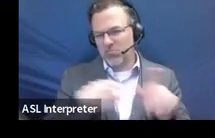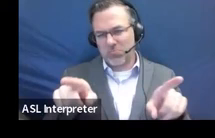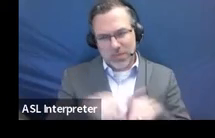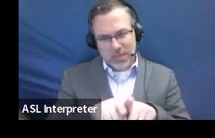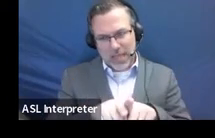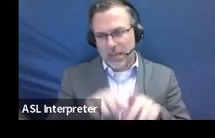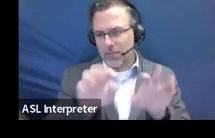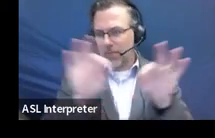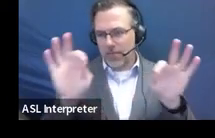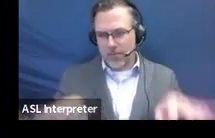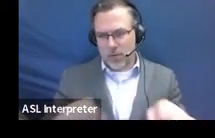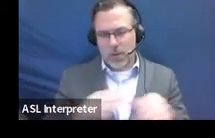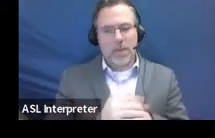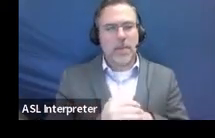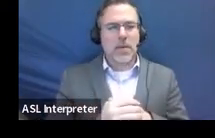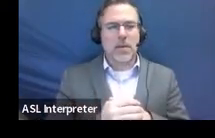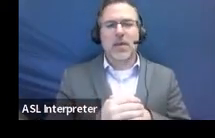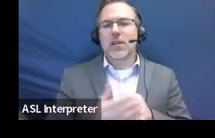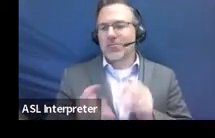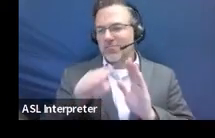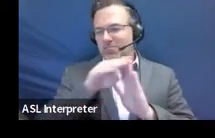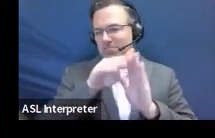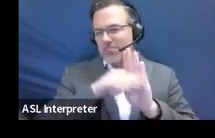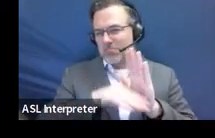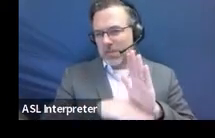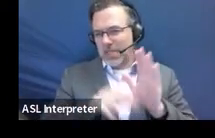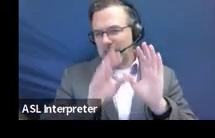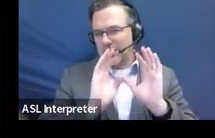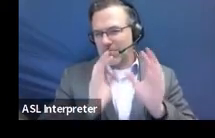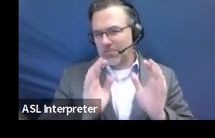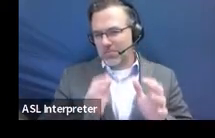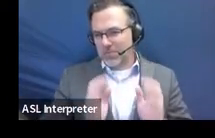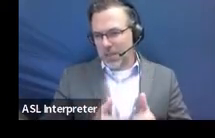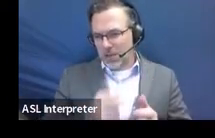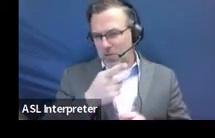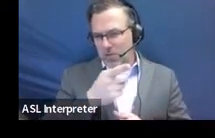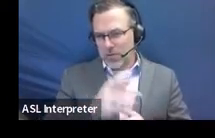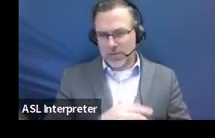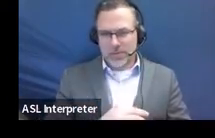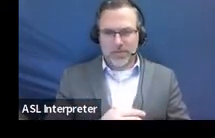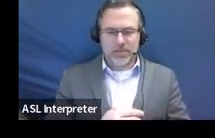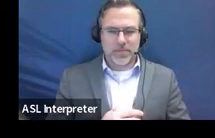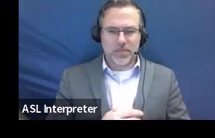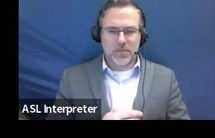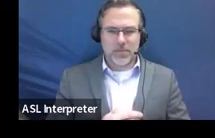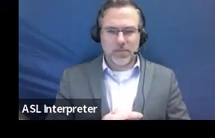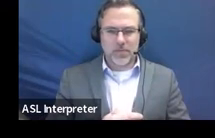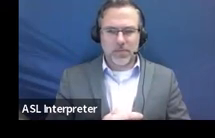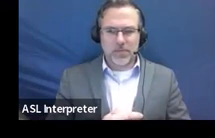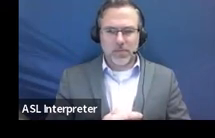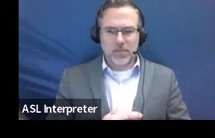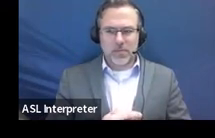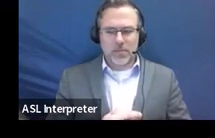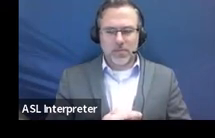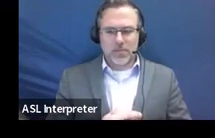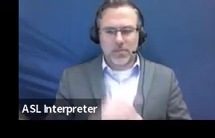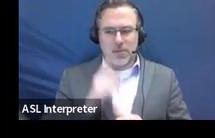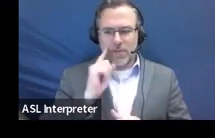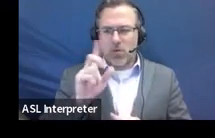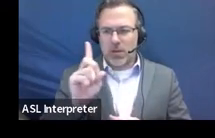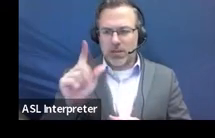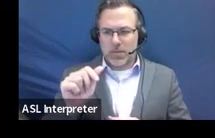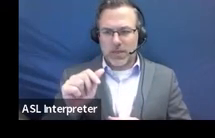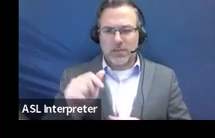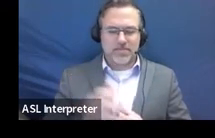And again, this is just a list of those categories where the adverse effect form would be used for those disability categories.